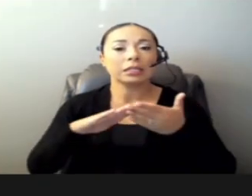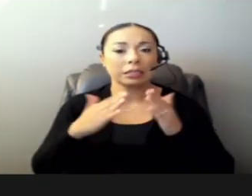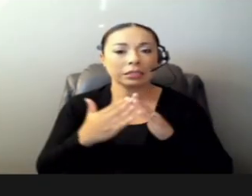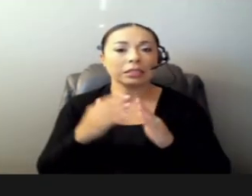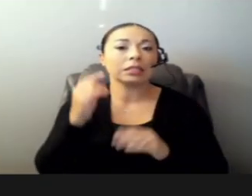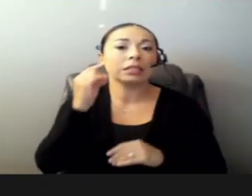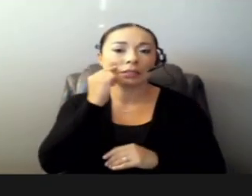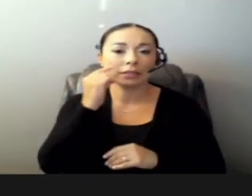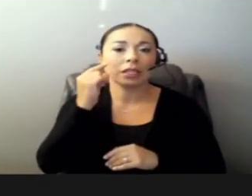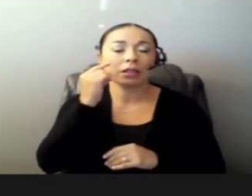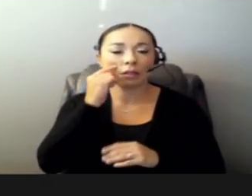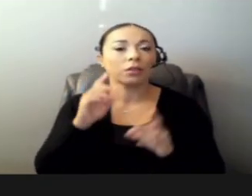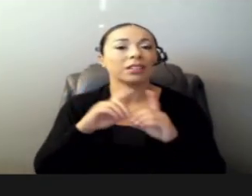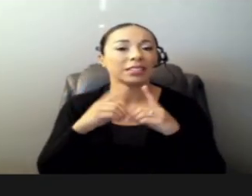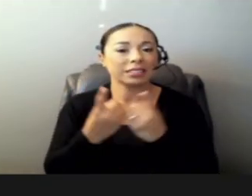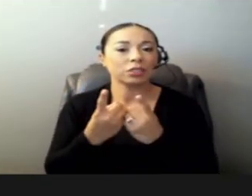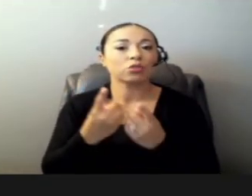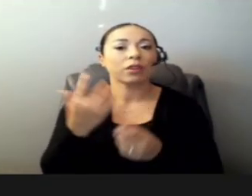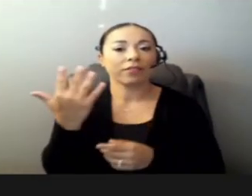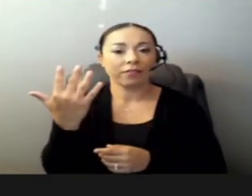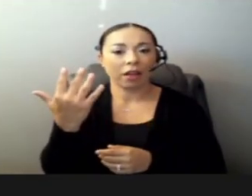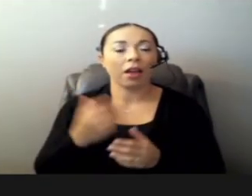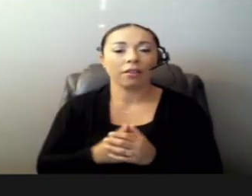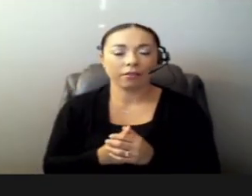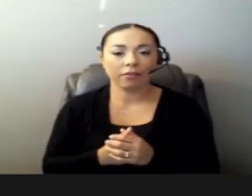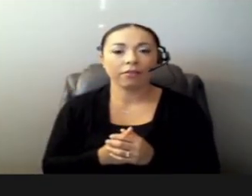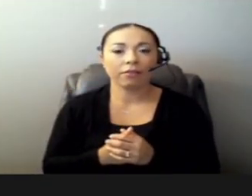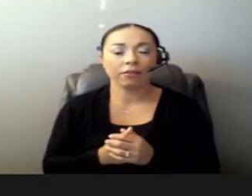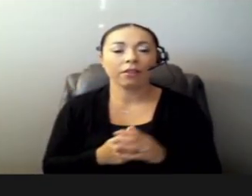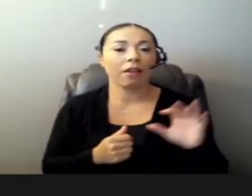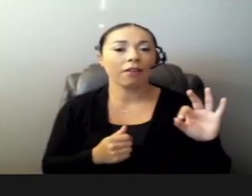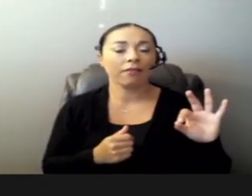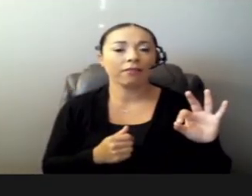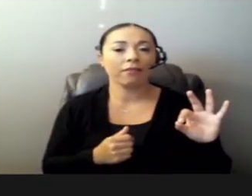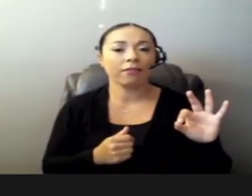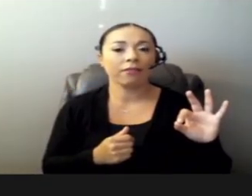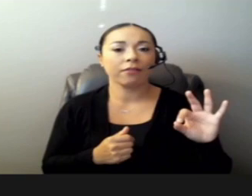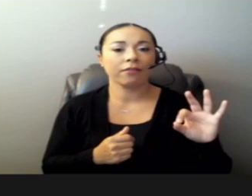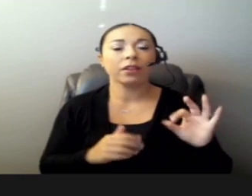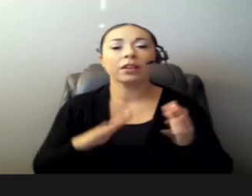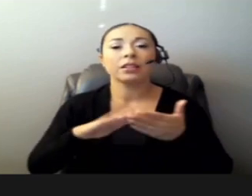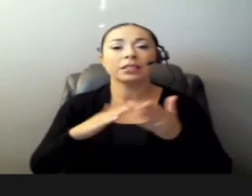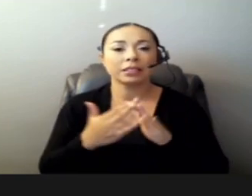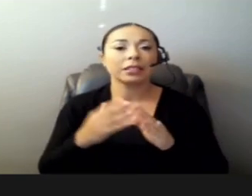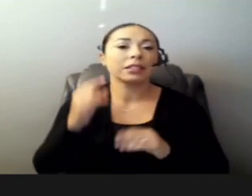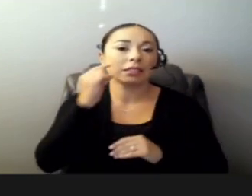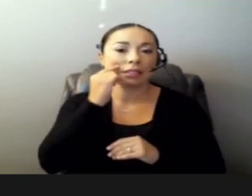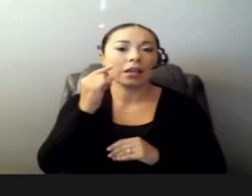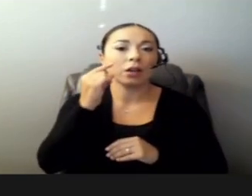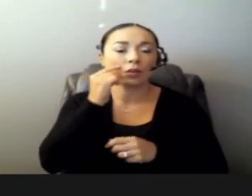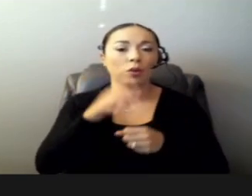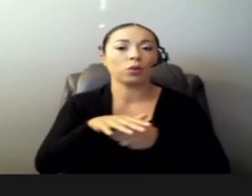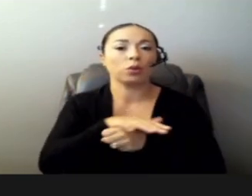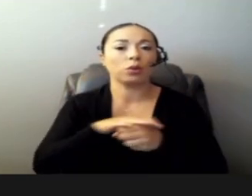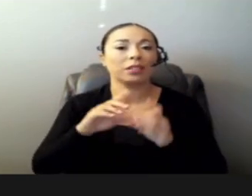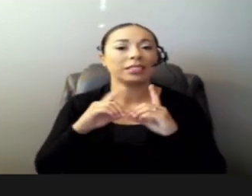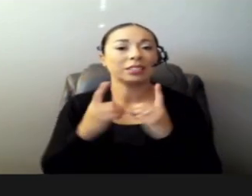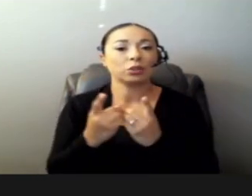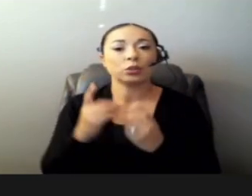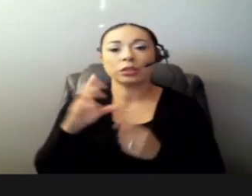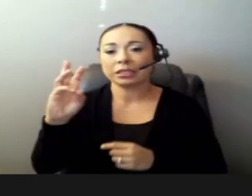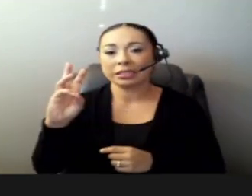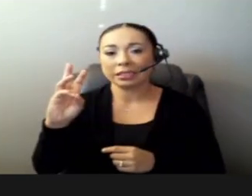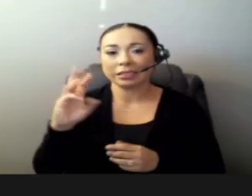of San Antonio, District 5. F. City of San Antonio, District 6.